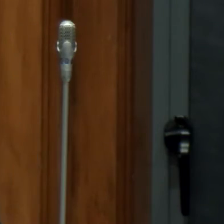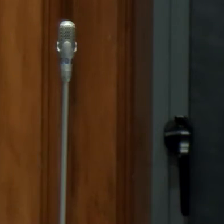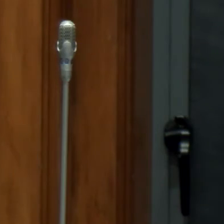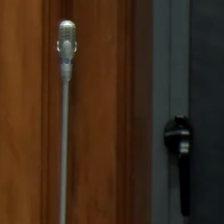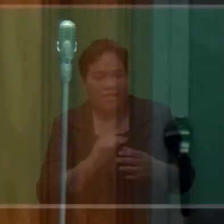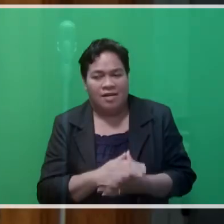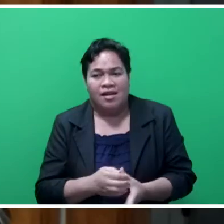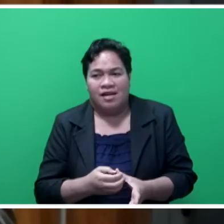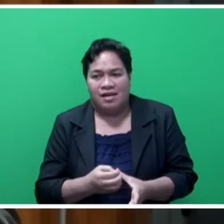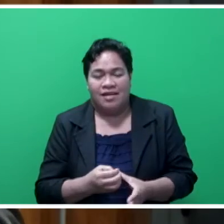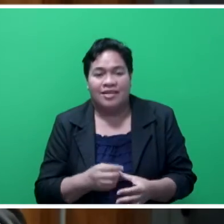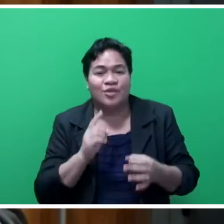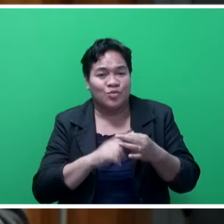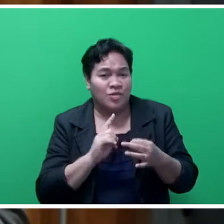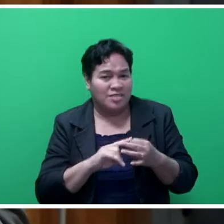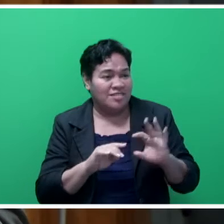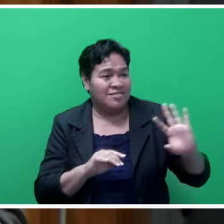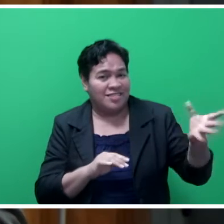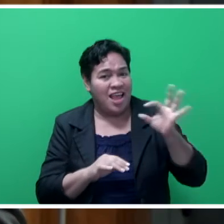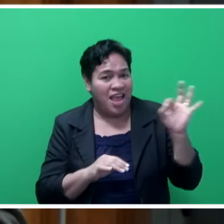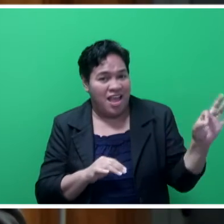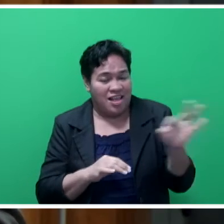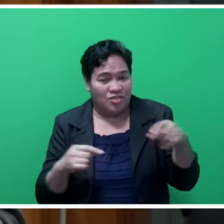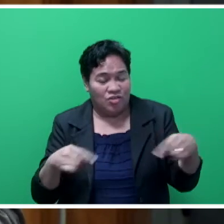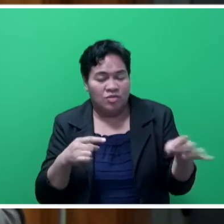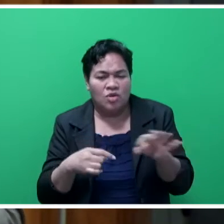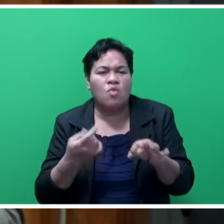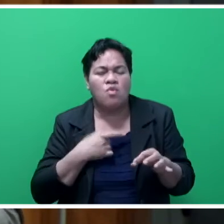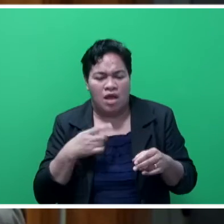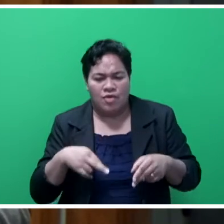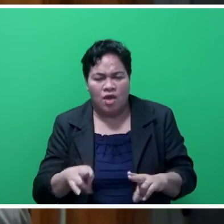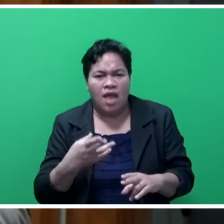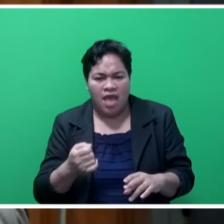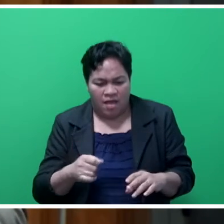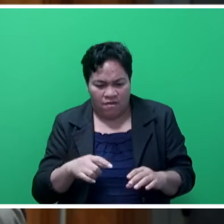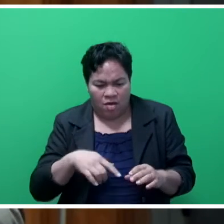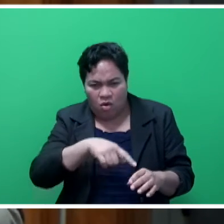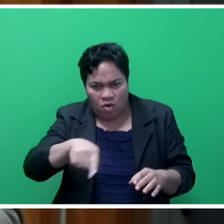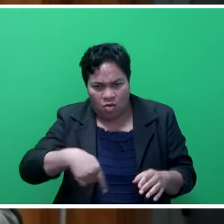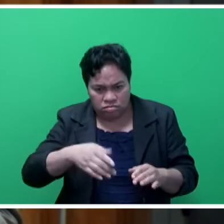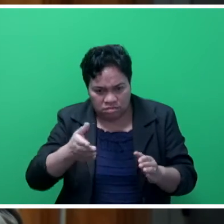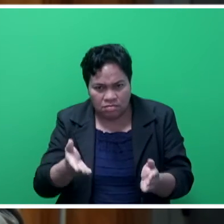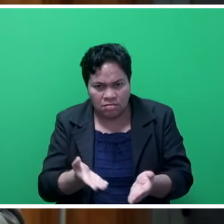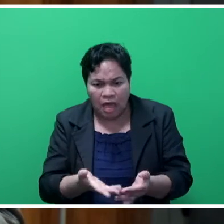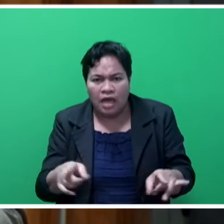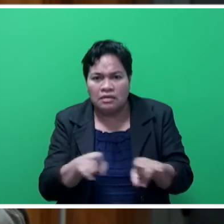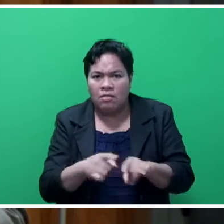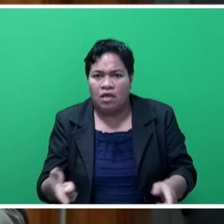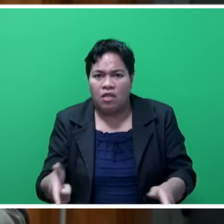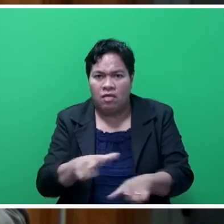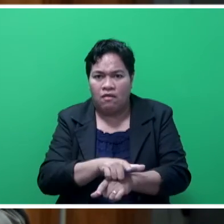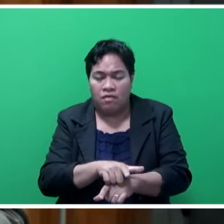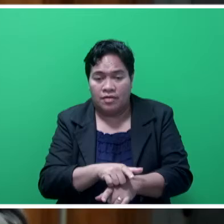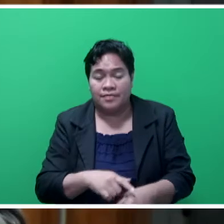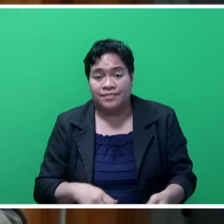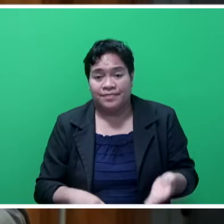There's two aspects of roads. One, you have to have roads that you need to maintain to keep